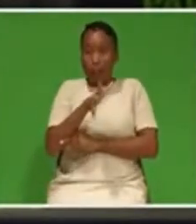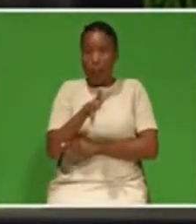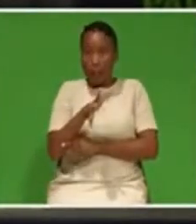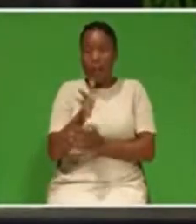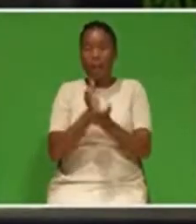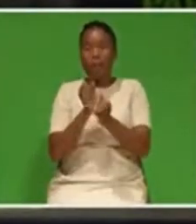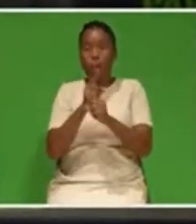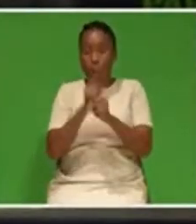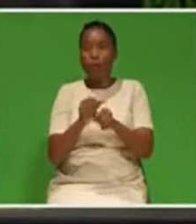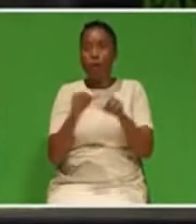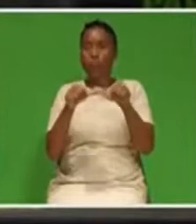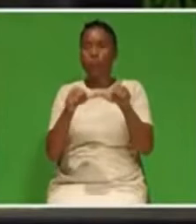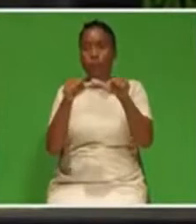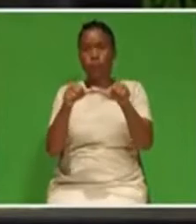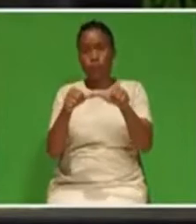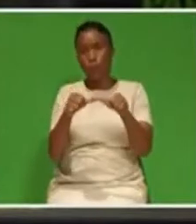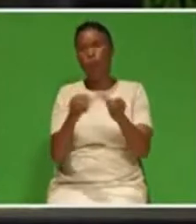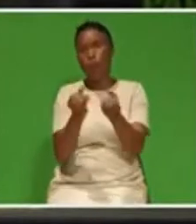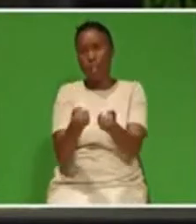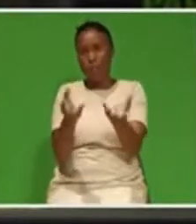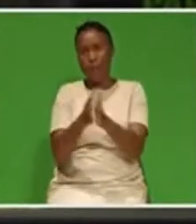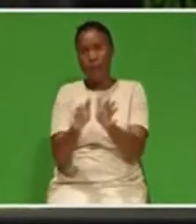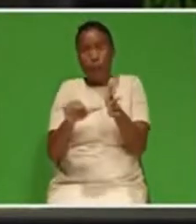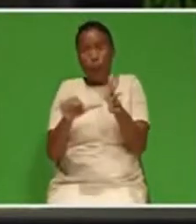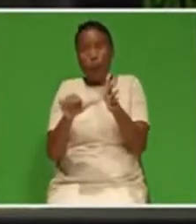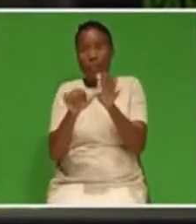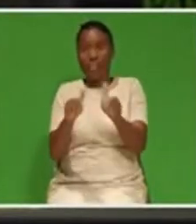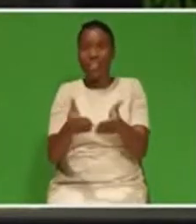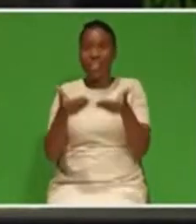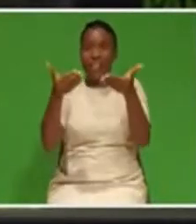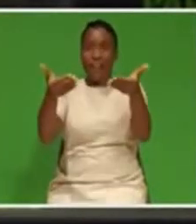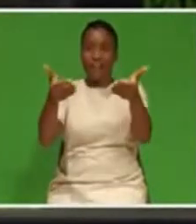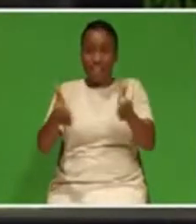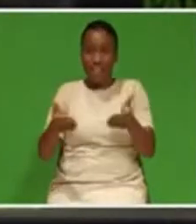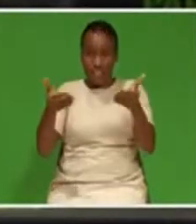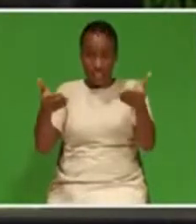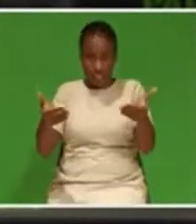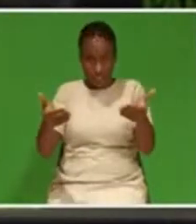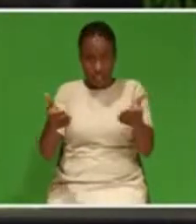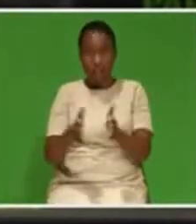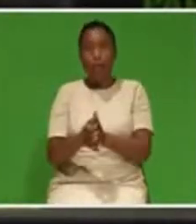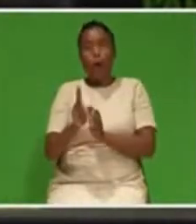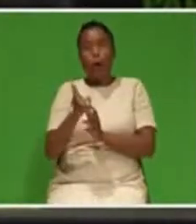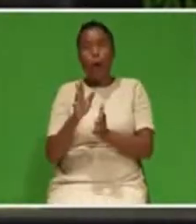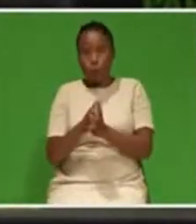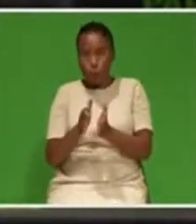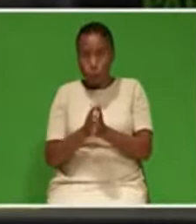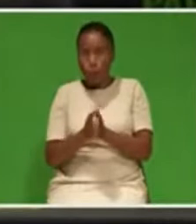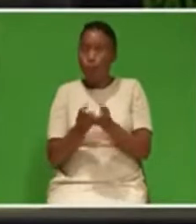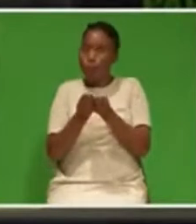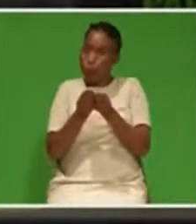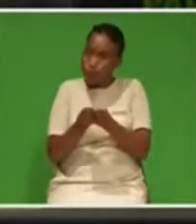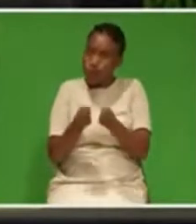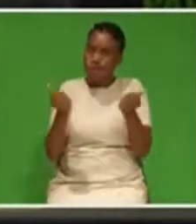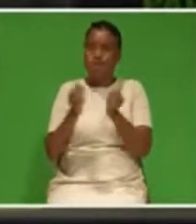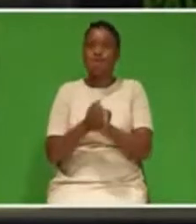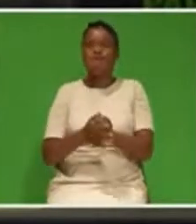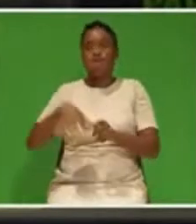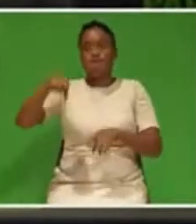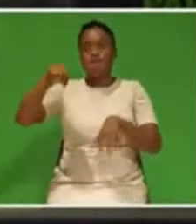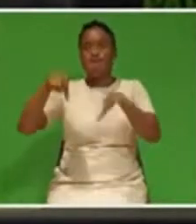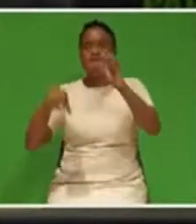provision of critical services and supply chains and to address the impact of load shedding on businesses